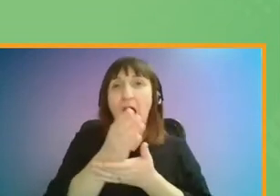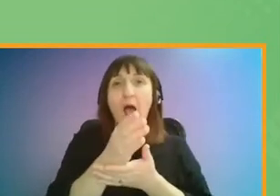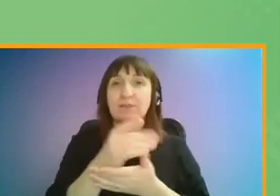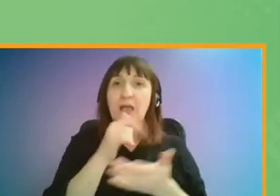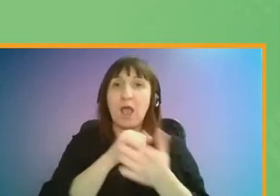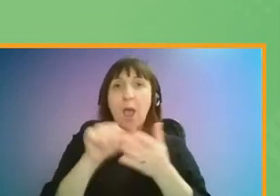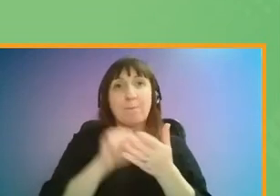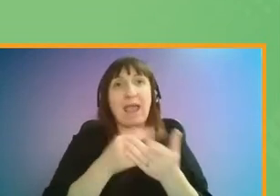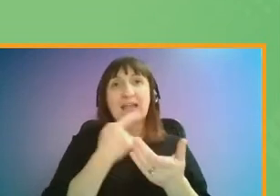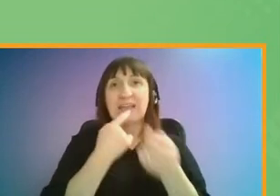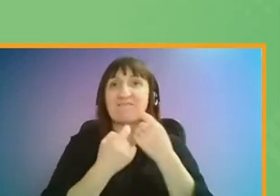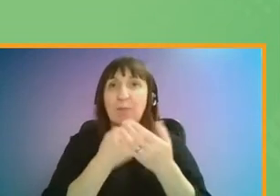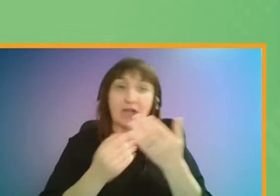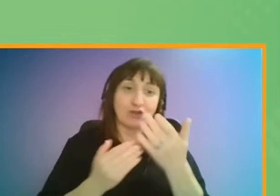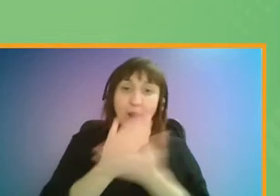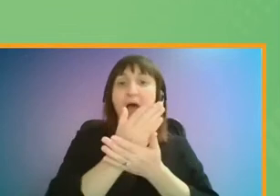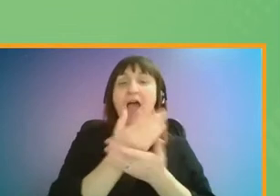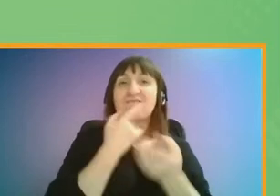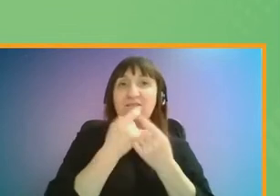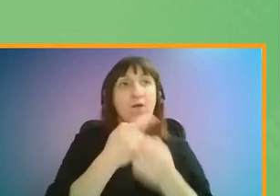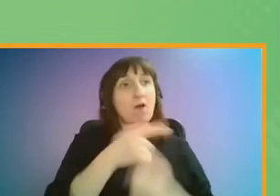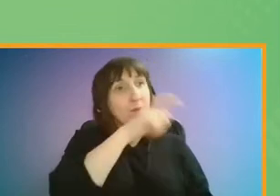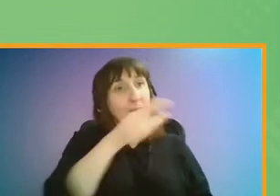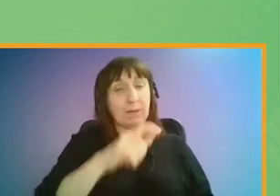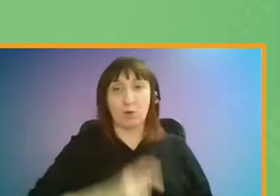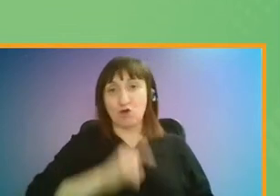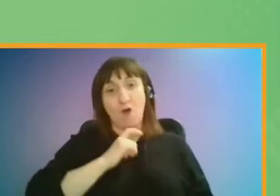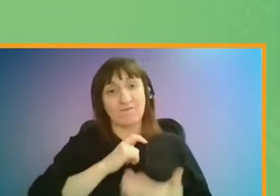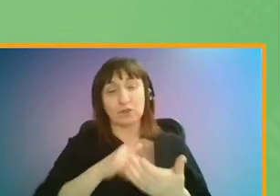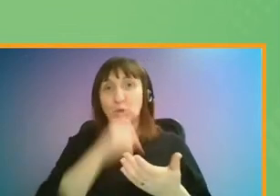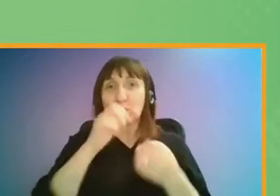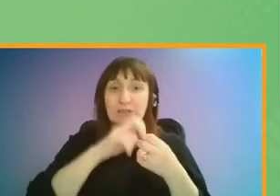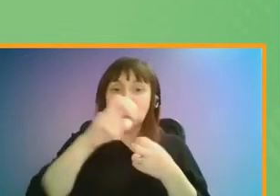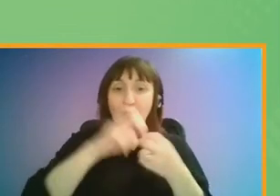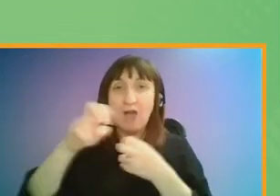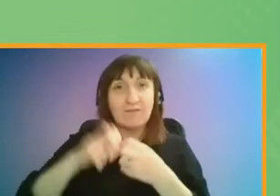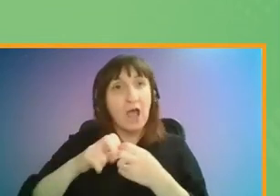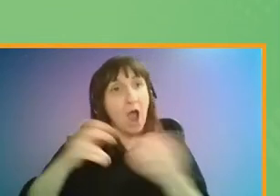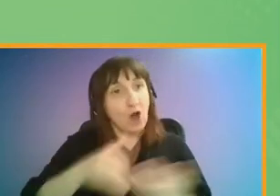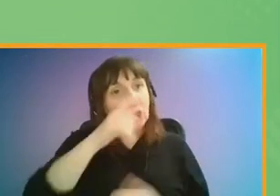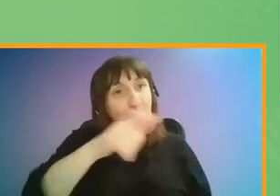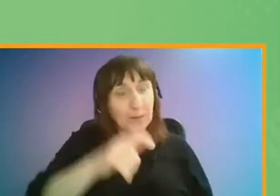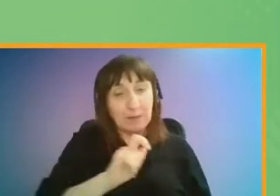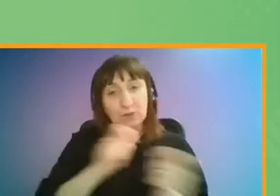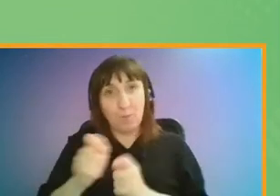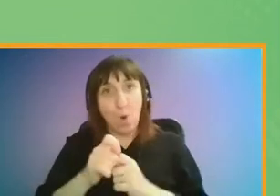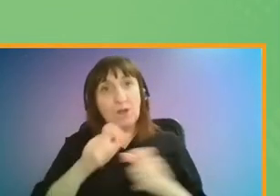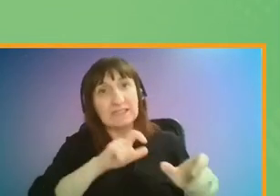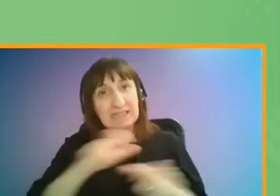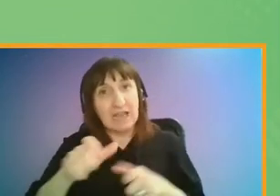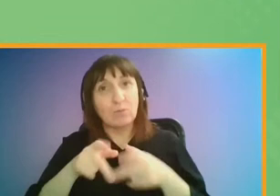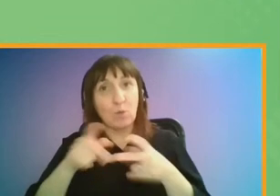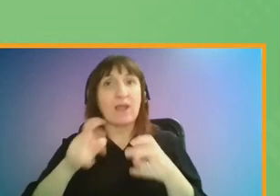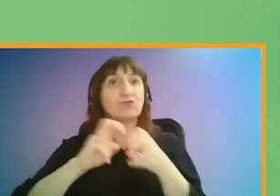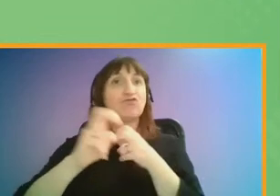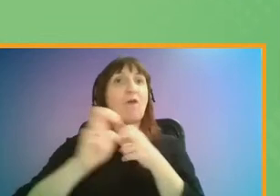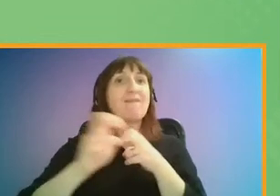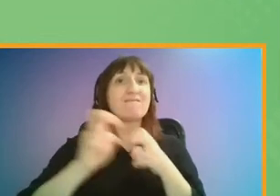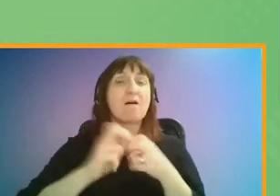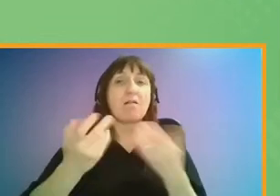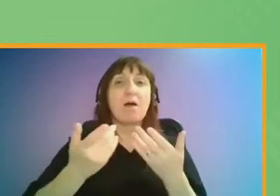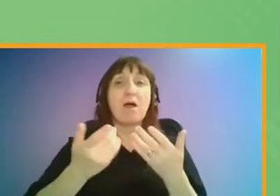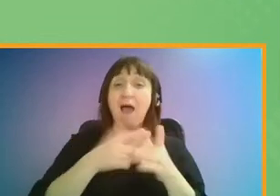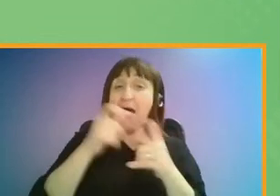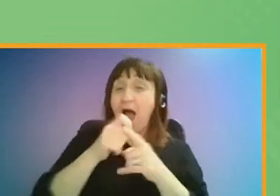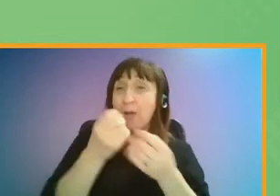planning journeys will be crucial to keeping the confidence of those using the transport network and to encourage people to switch to more sustainable ways to travel. Apps